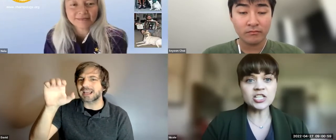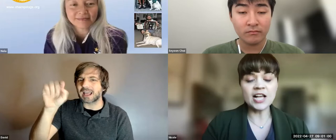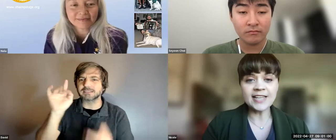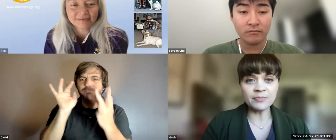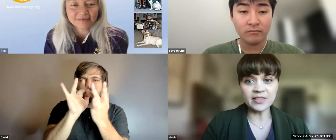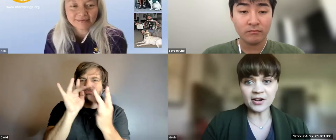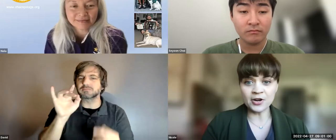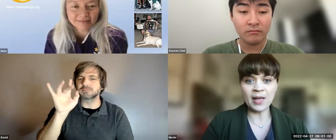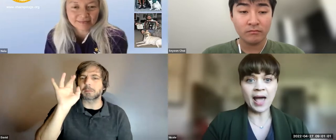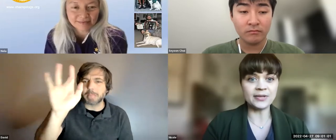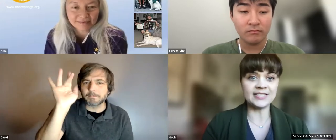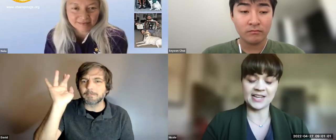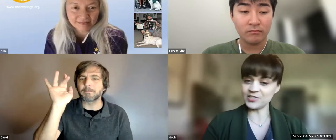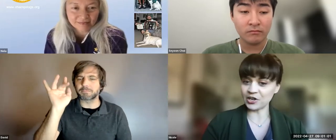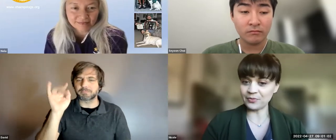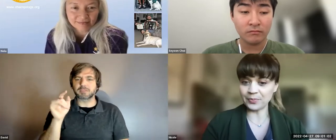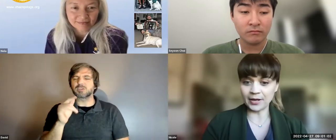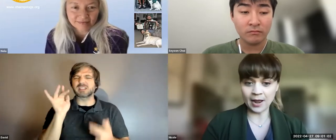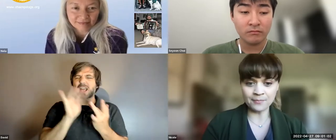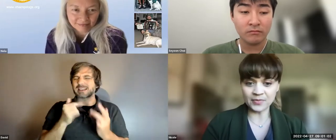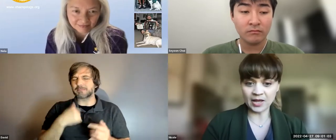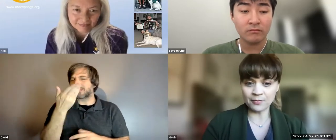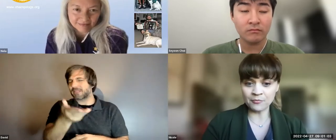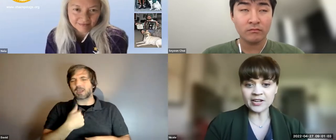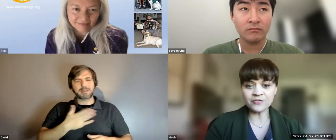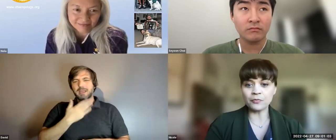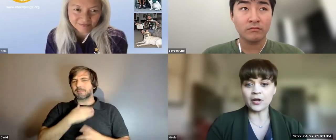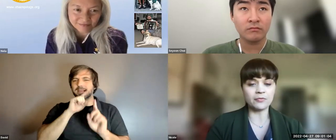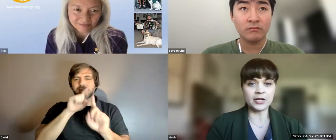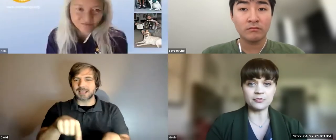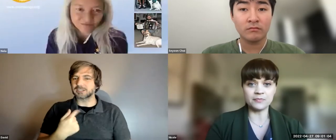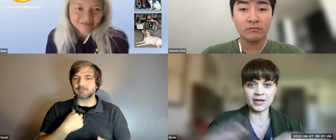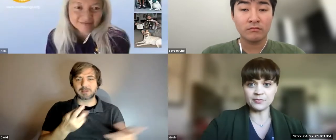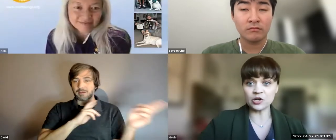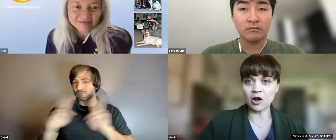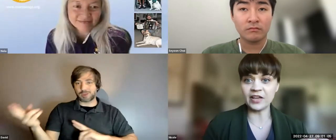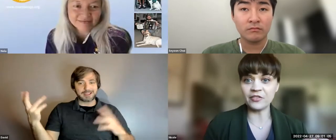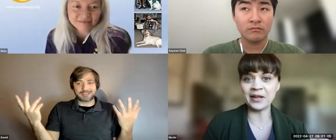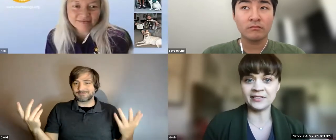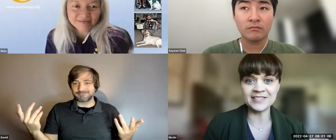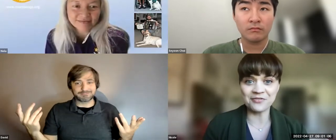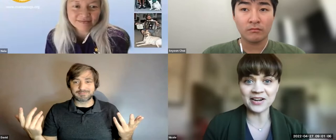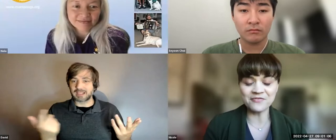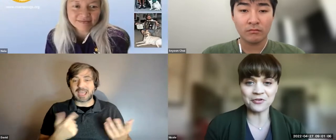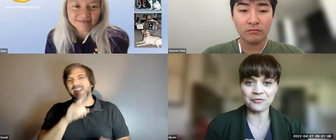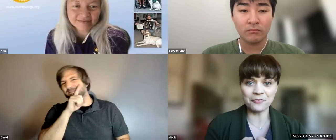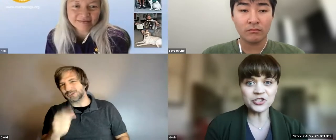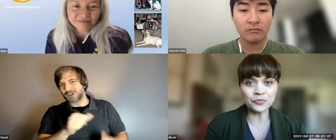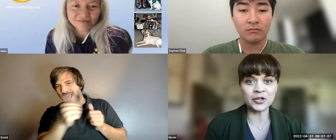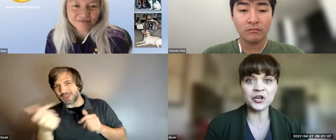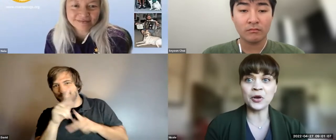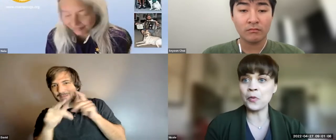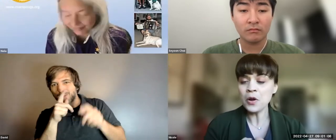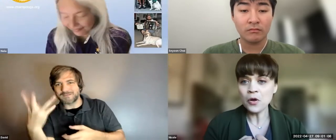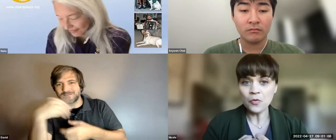just contact me there and i'm happy to answer but i'm i'm ready for what what you and i'm sure all the other panelists are ready for what